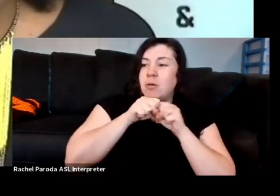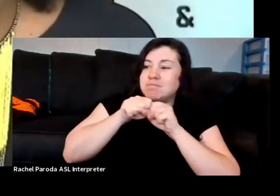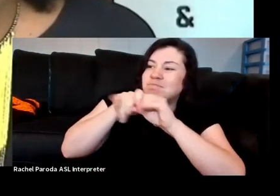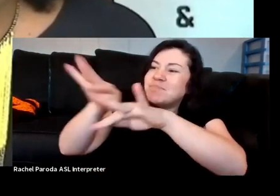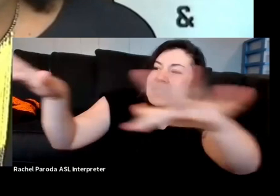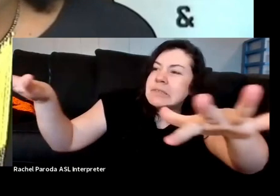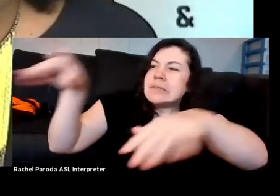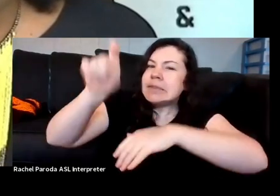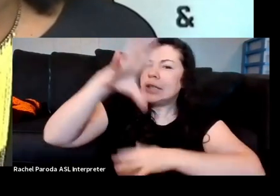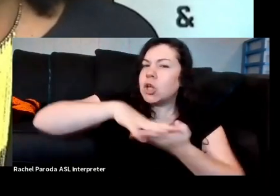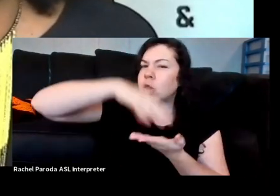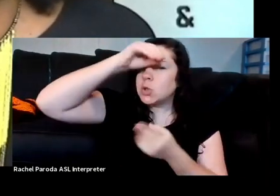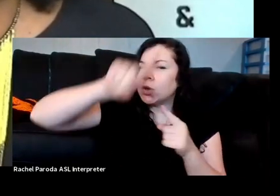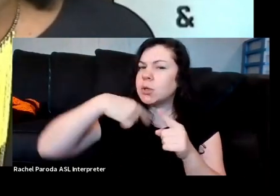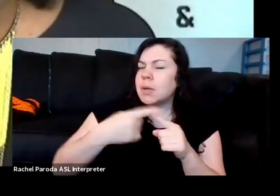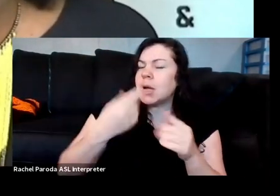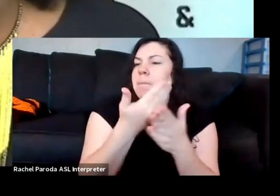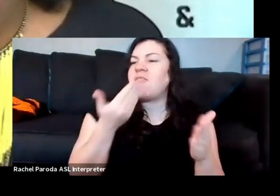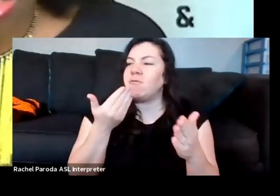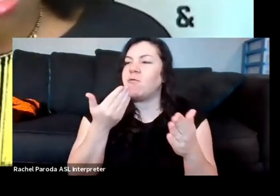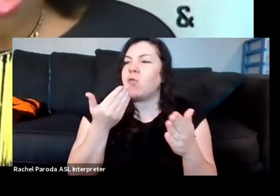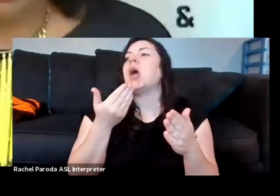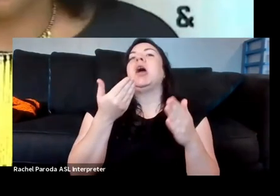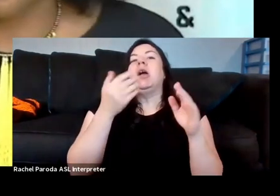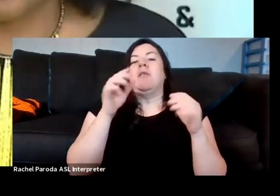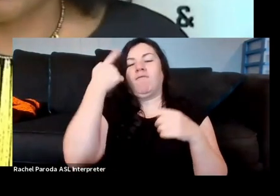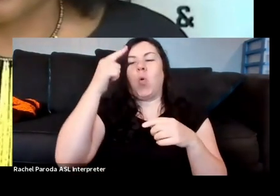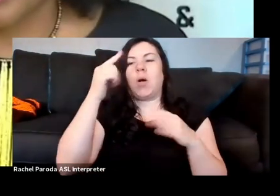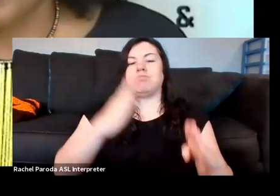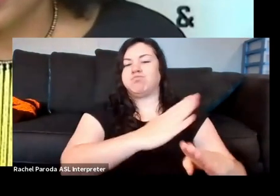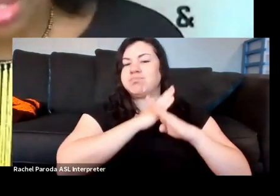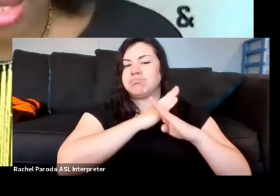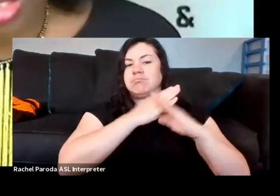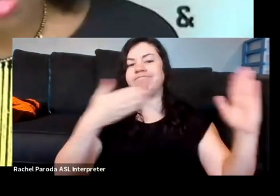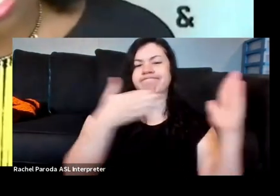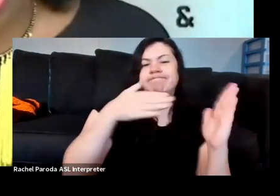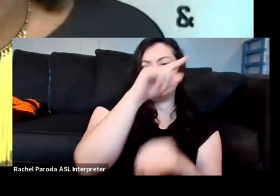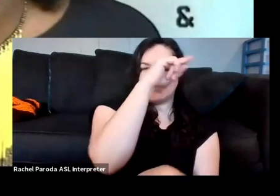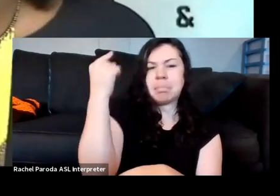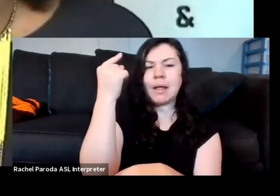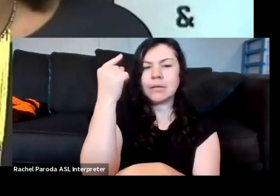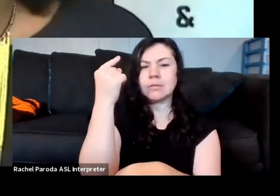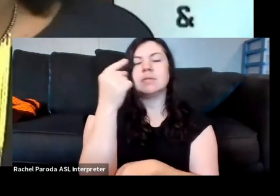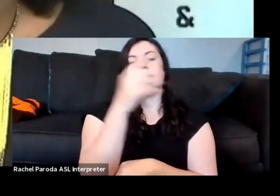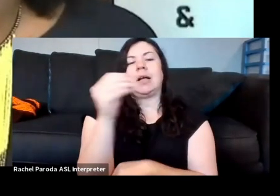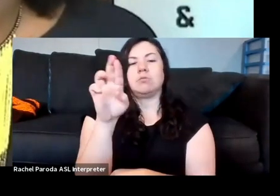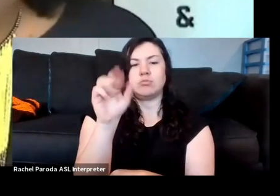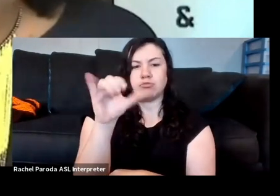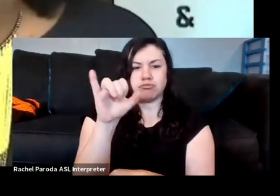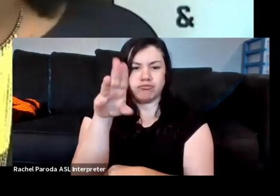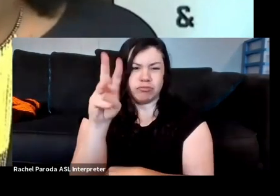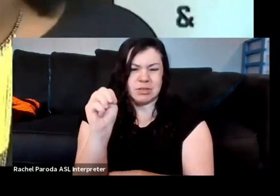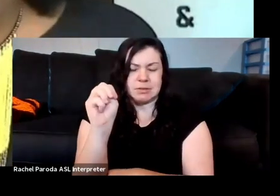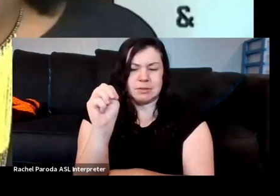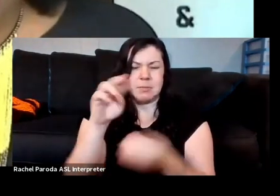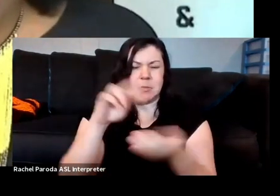-Black racism and really creating a culture of collective care. We're going to talk about what that means, collective care. We have a host of fantastic